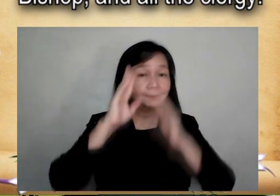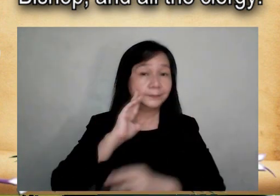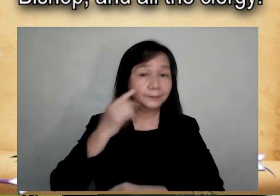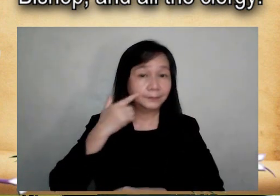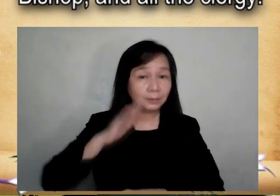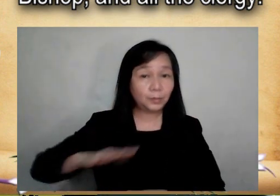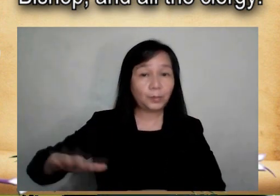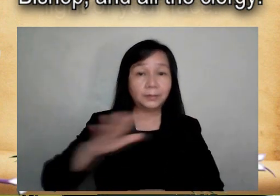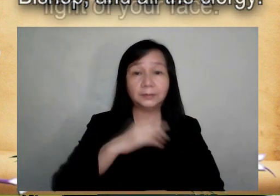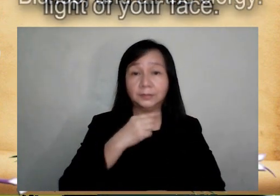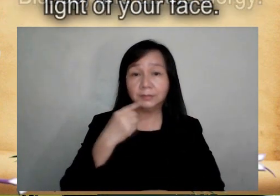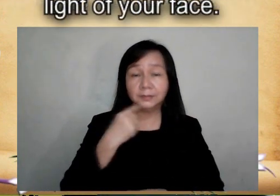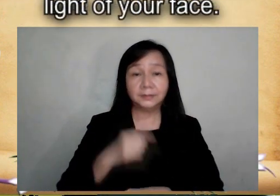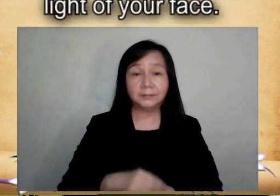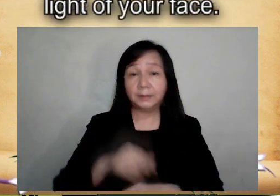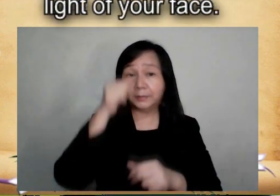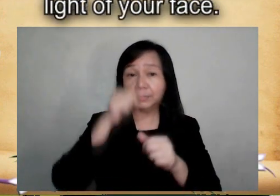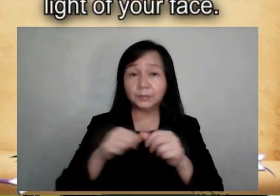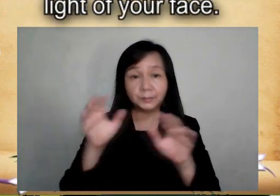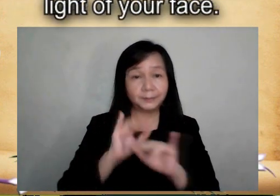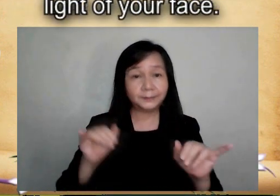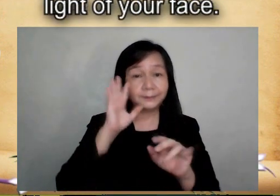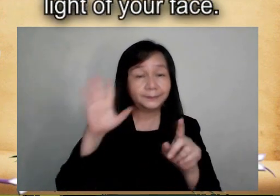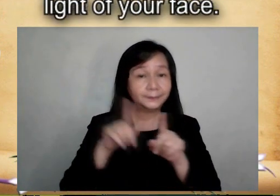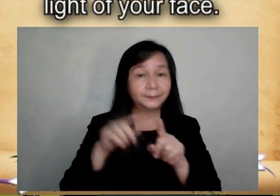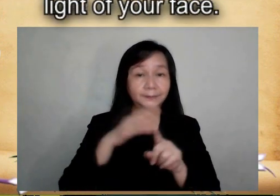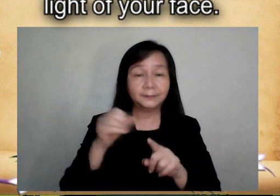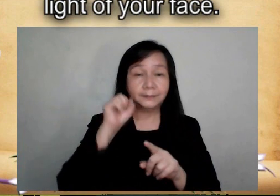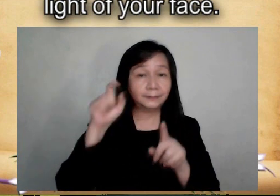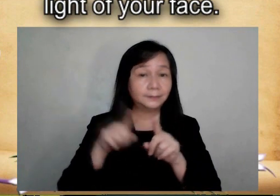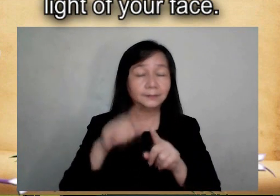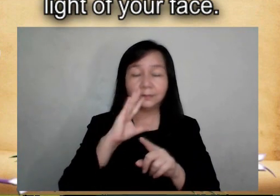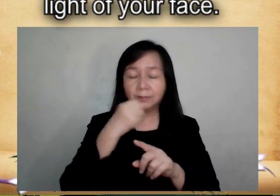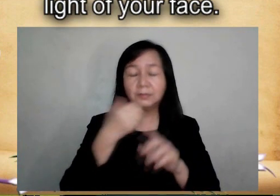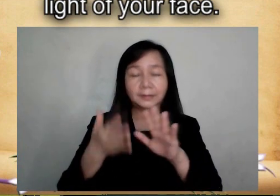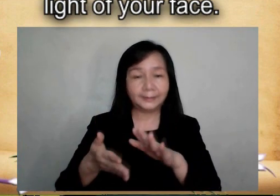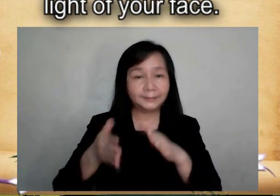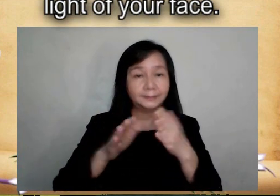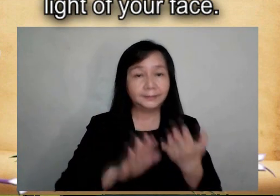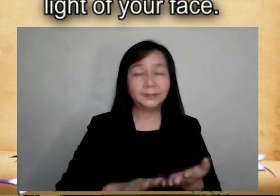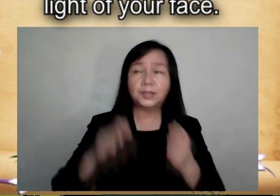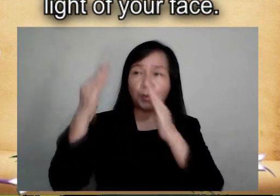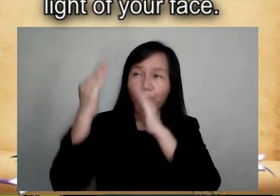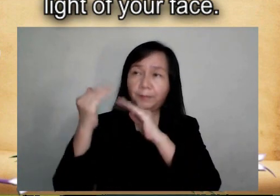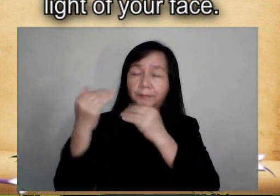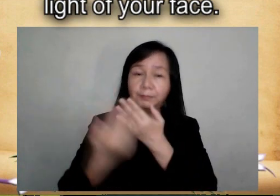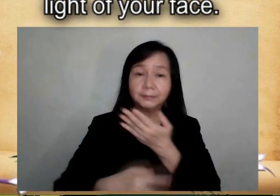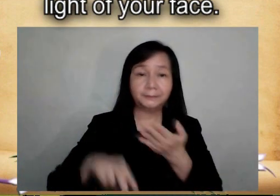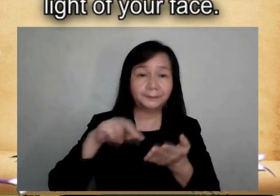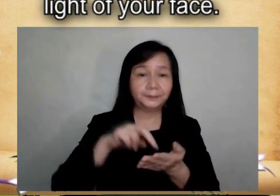and all the clergy. Remember also our brothers and sisters who have fallen asleep in the hope of the resurrection.